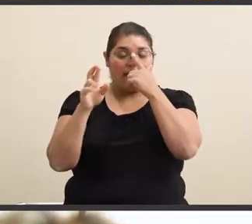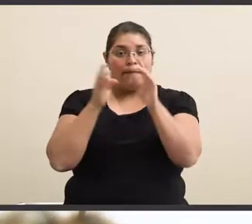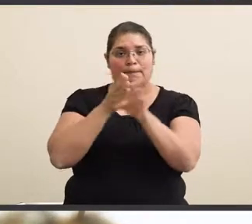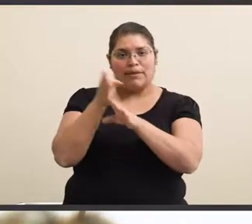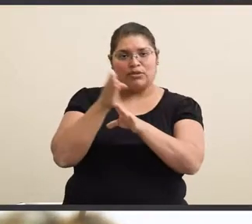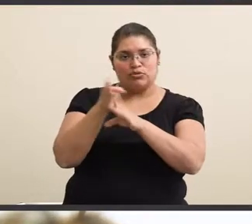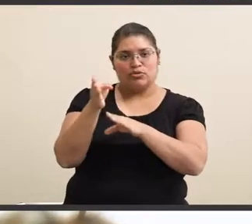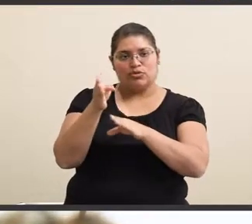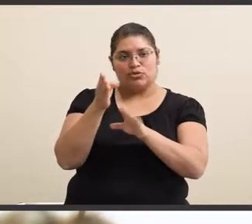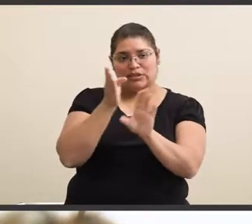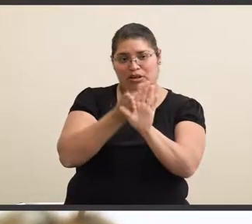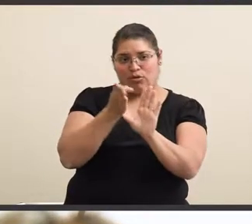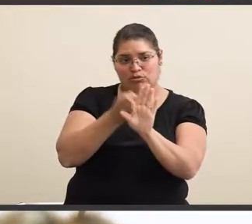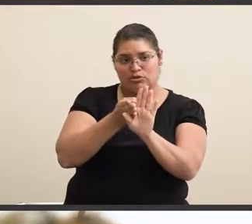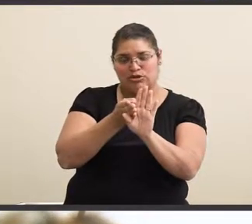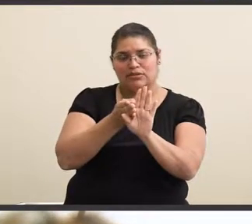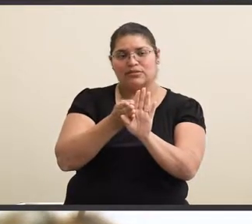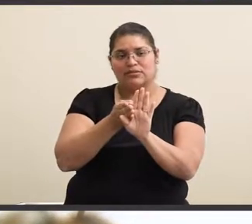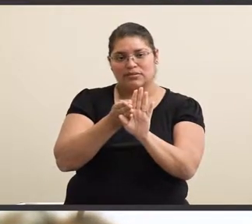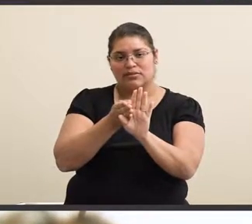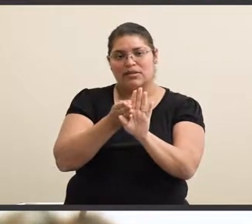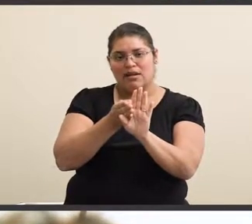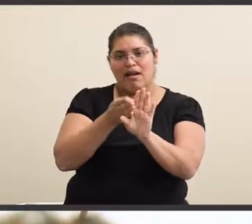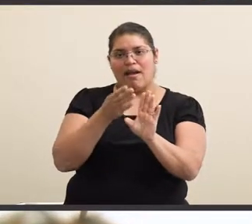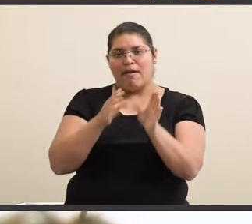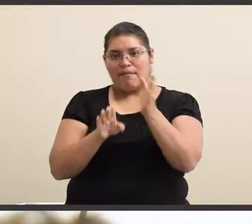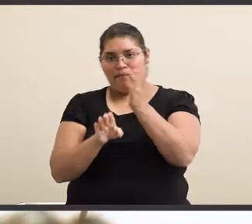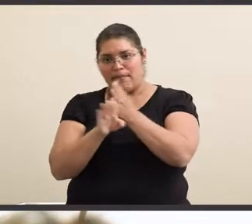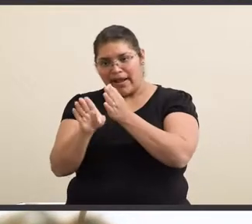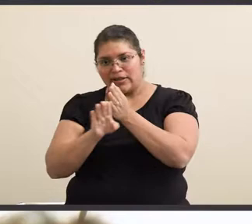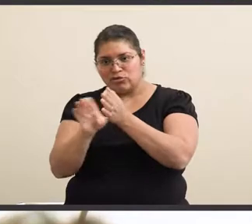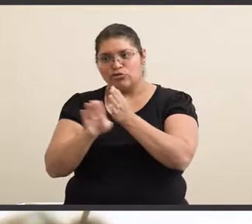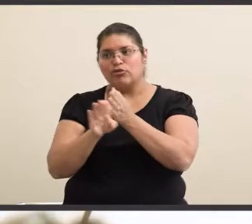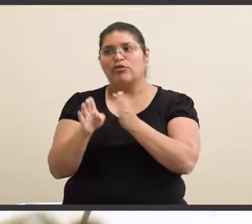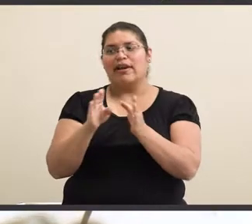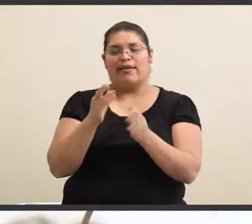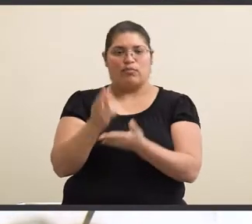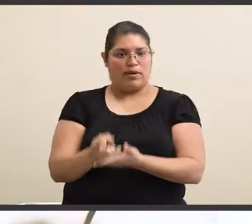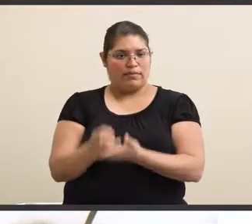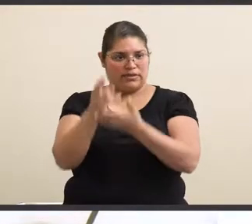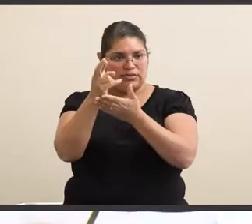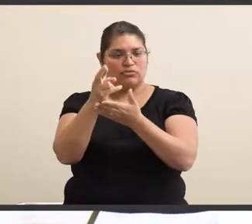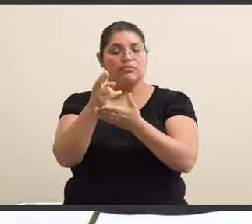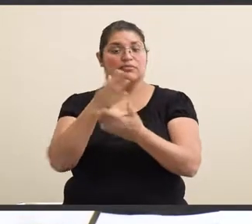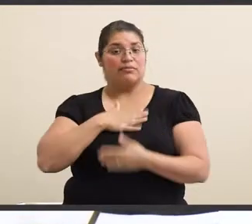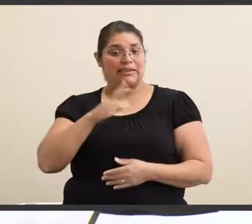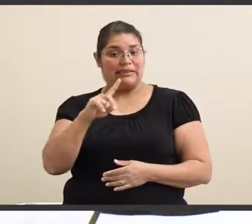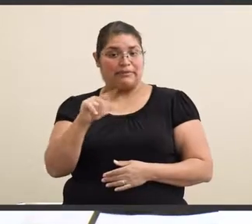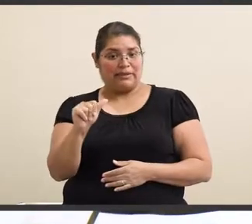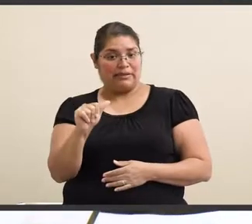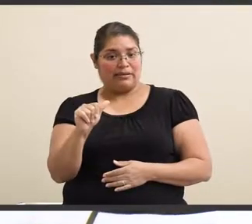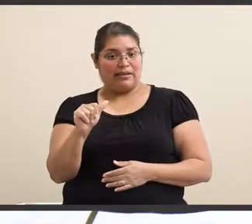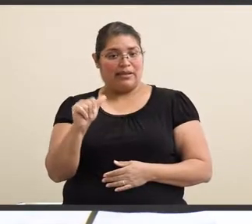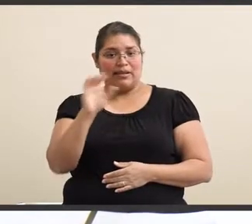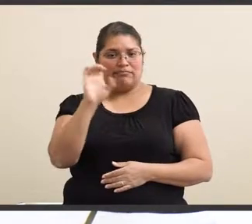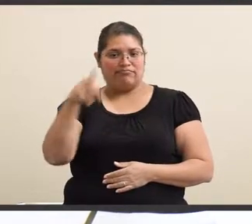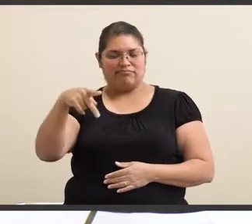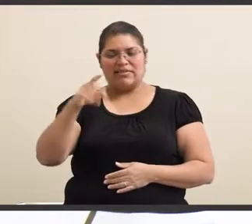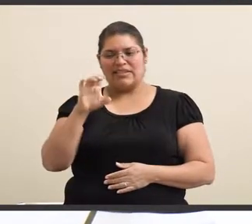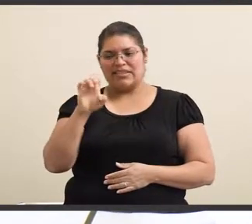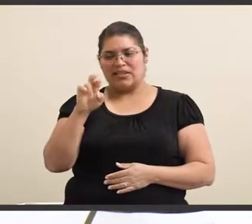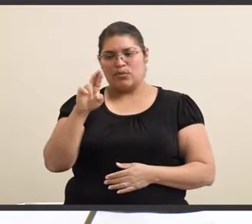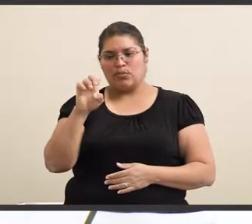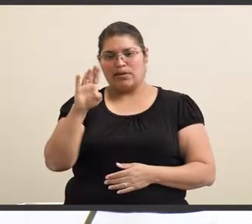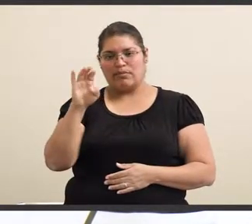major in psychology and a minor in rehabilitation and my disability is cerebral palsy.